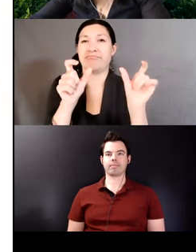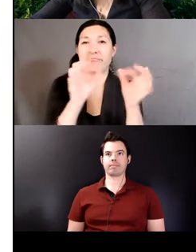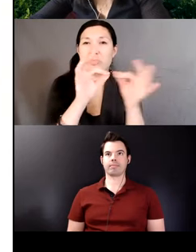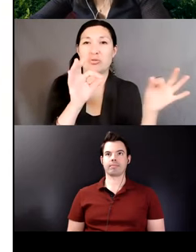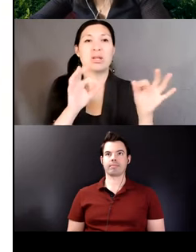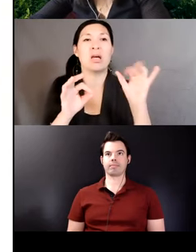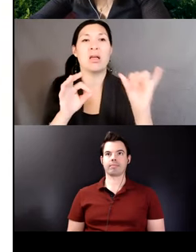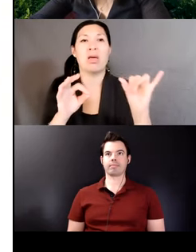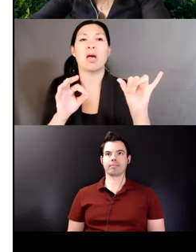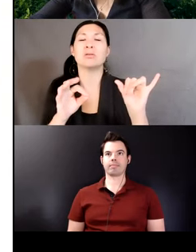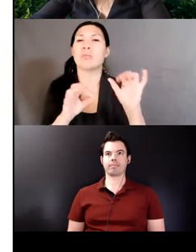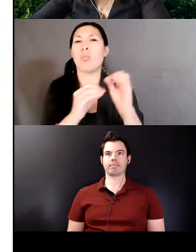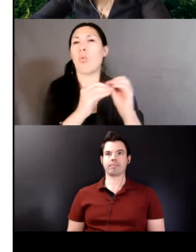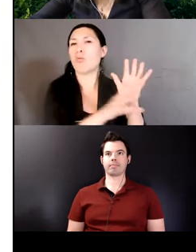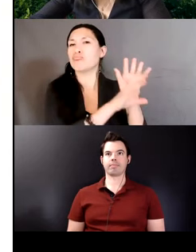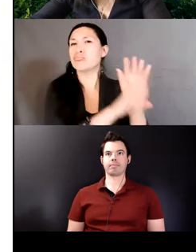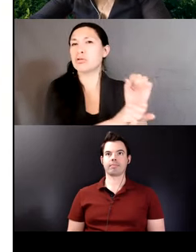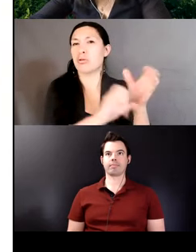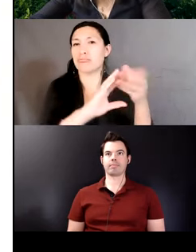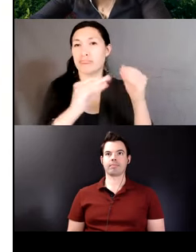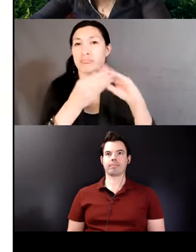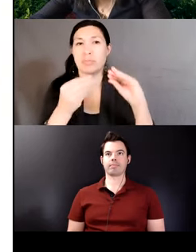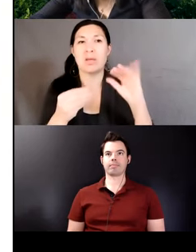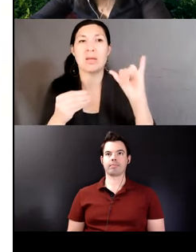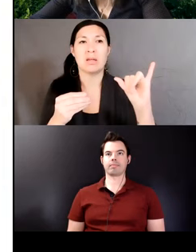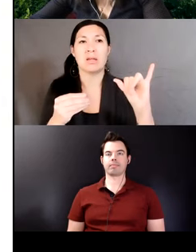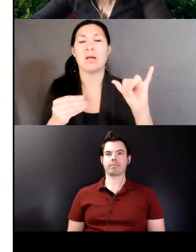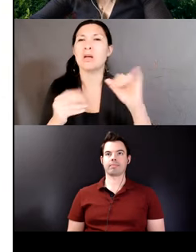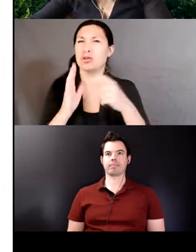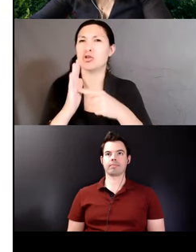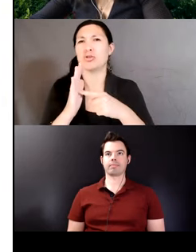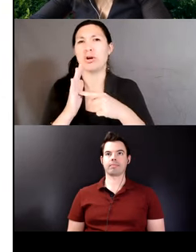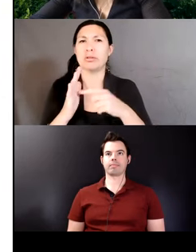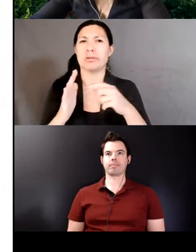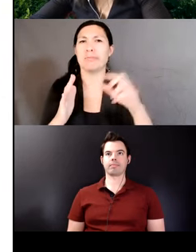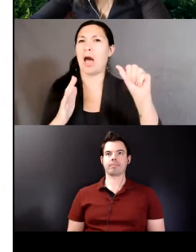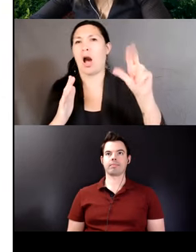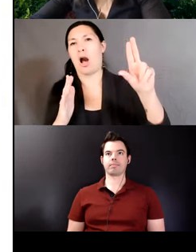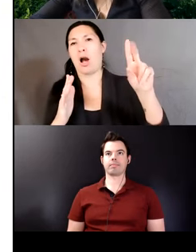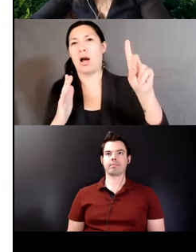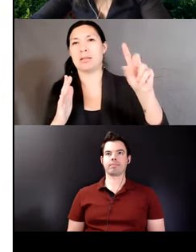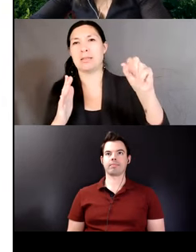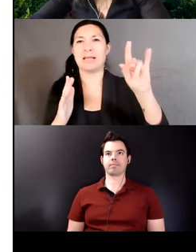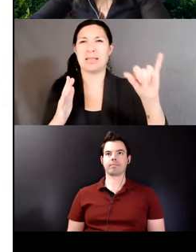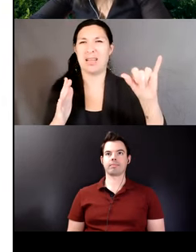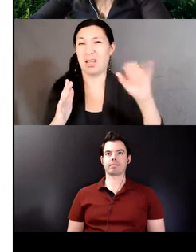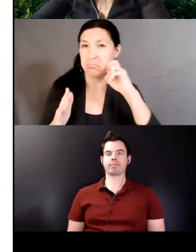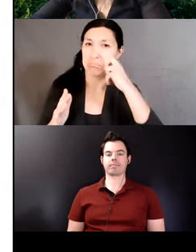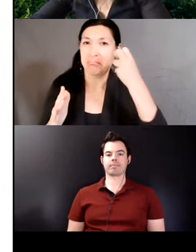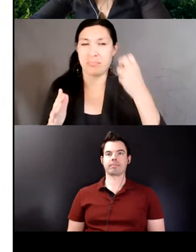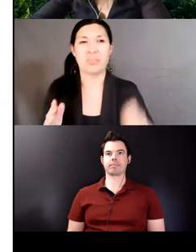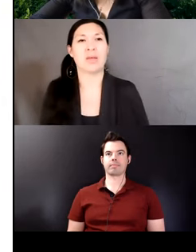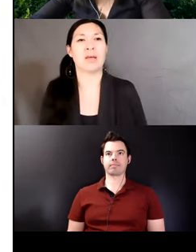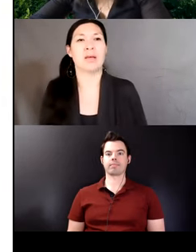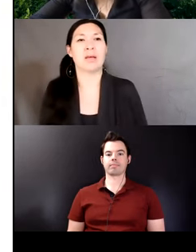narratives and it denotes a theme of audacity. In Quechua narratives, animals compete a